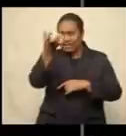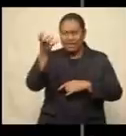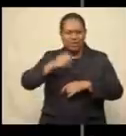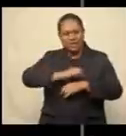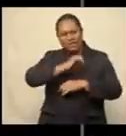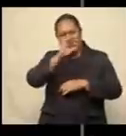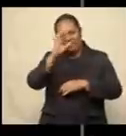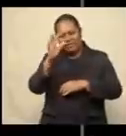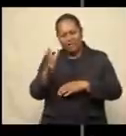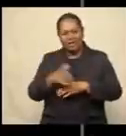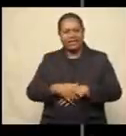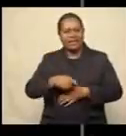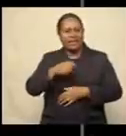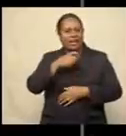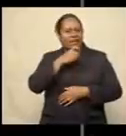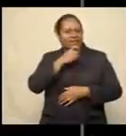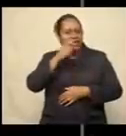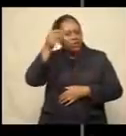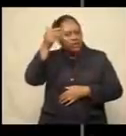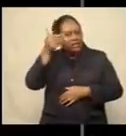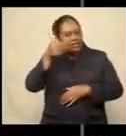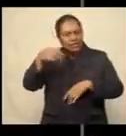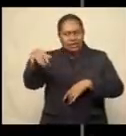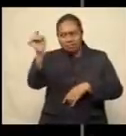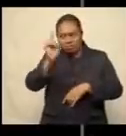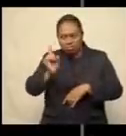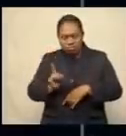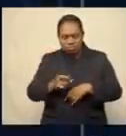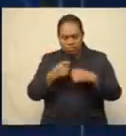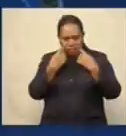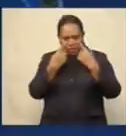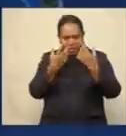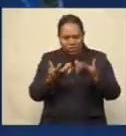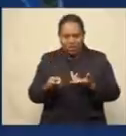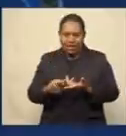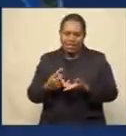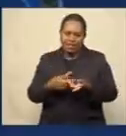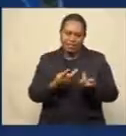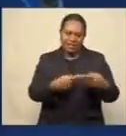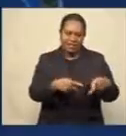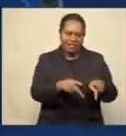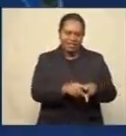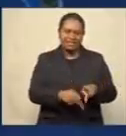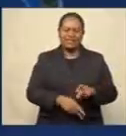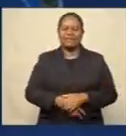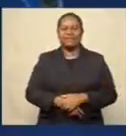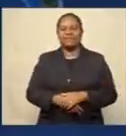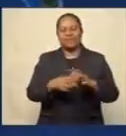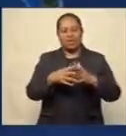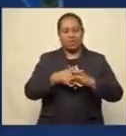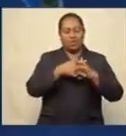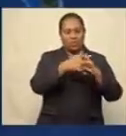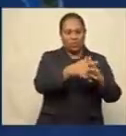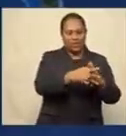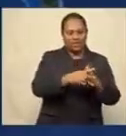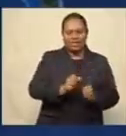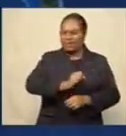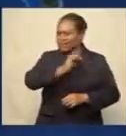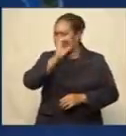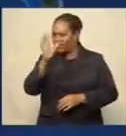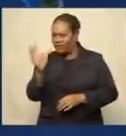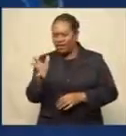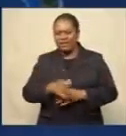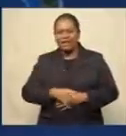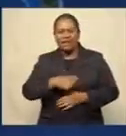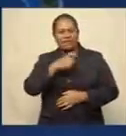conditions with afternoon or evening thunderstorms prevailed elsewhere. In the west, fine apart from isolated